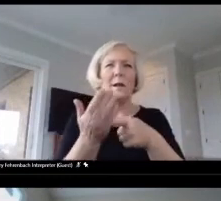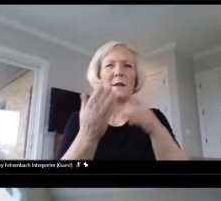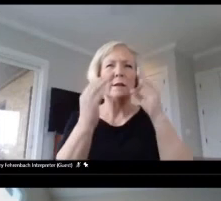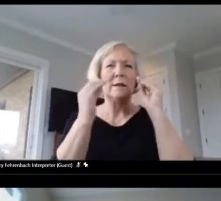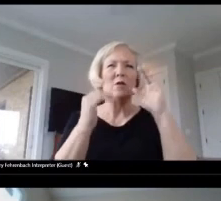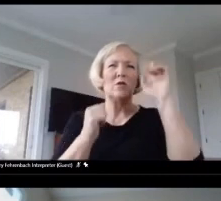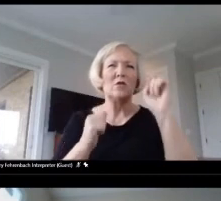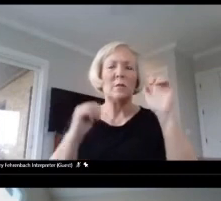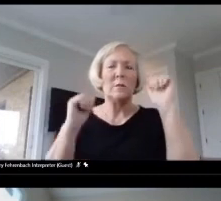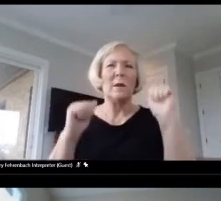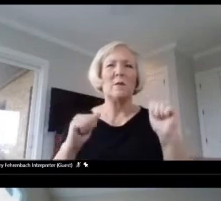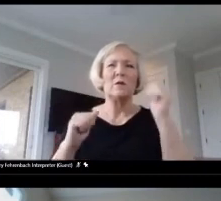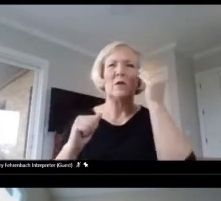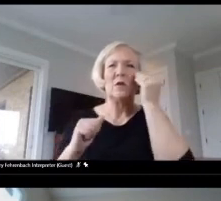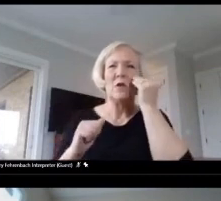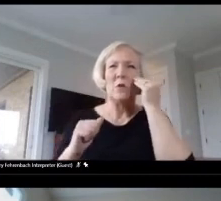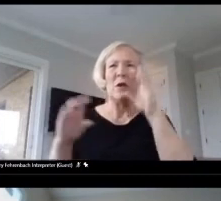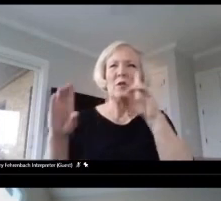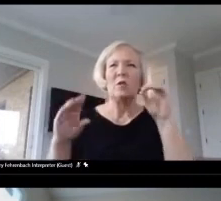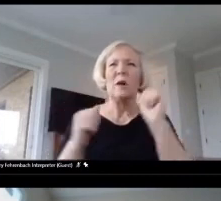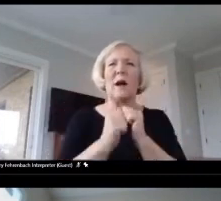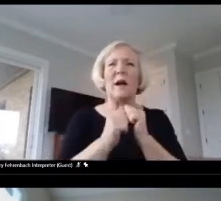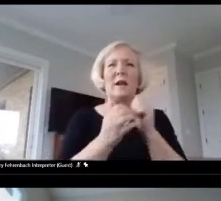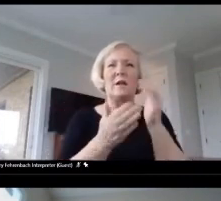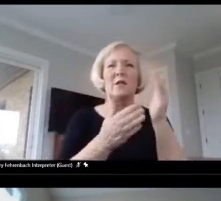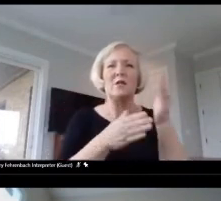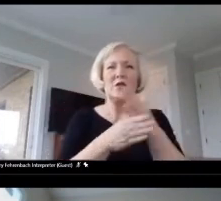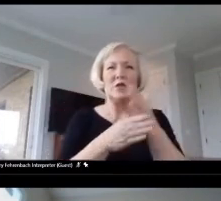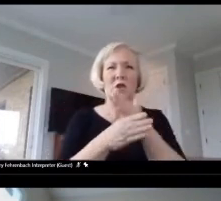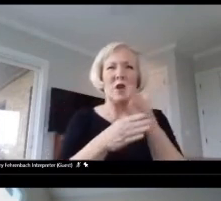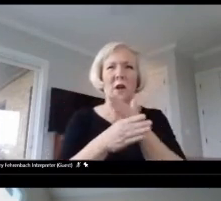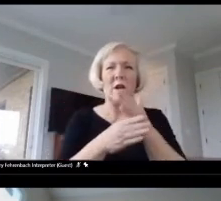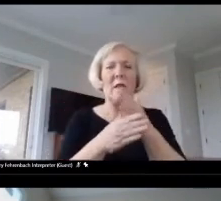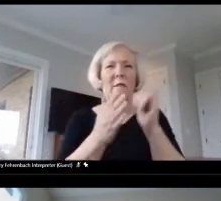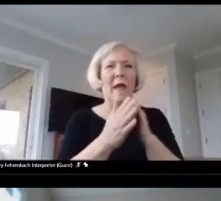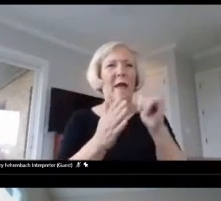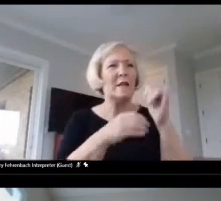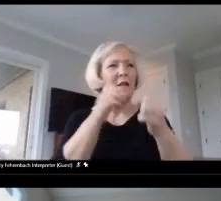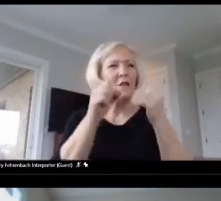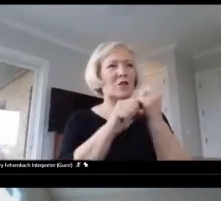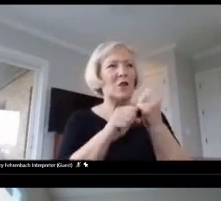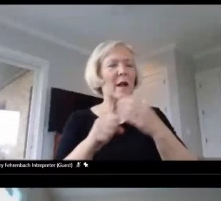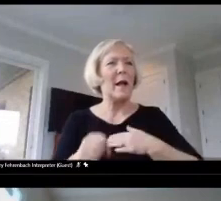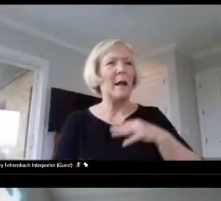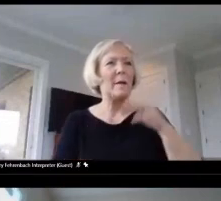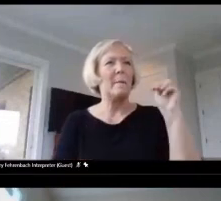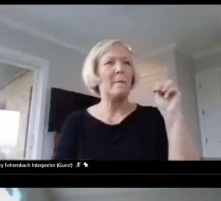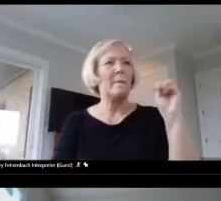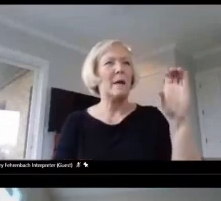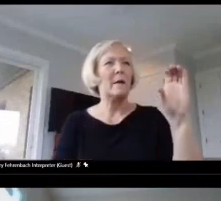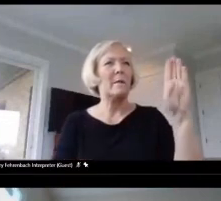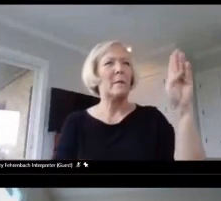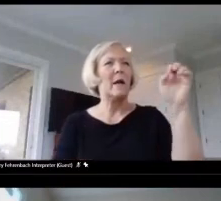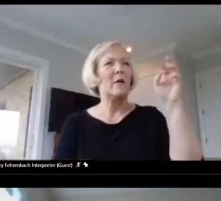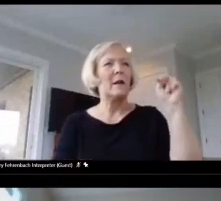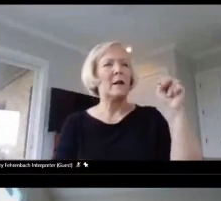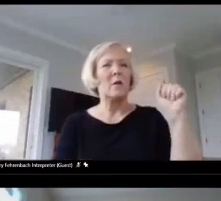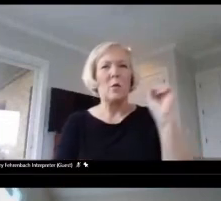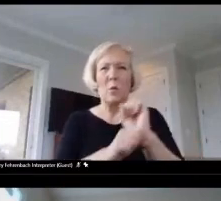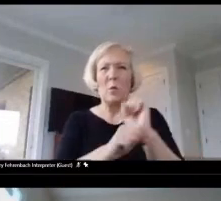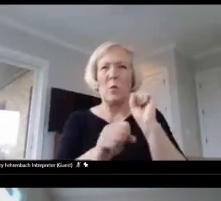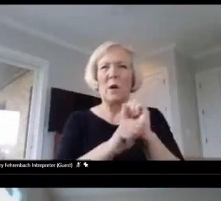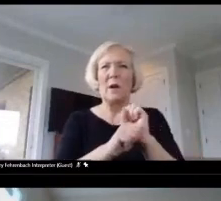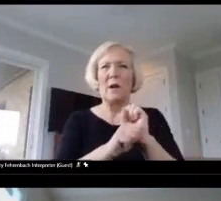I've shared that with some of the new teachers at McFerrin this year, because being in this virtual world, they're